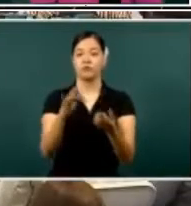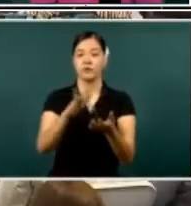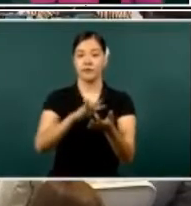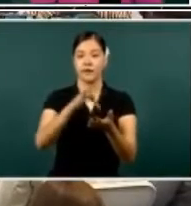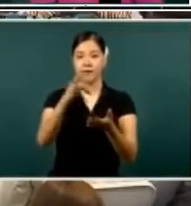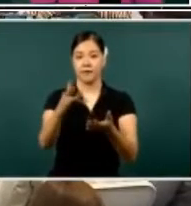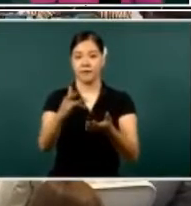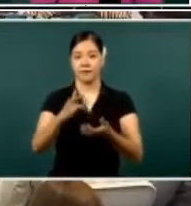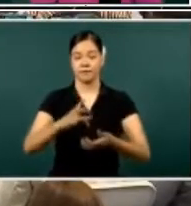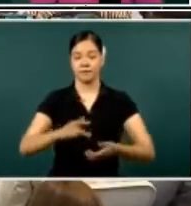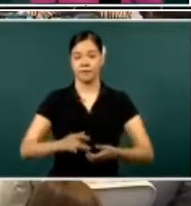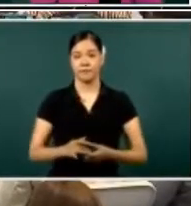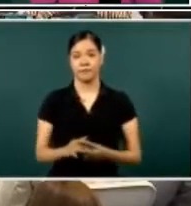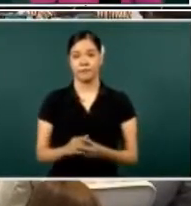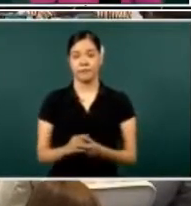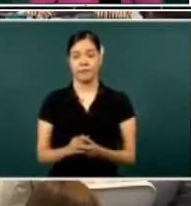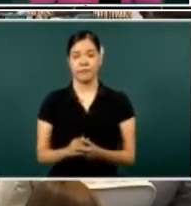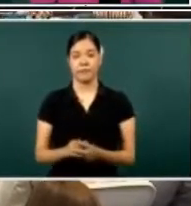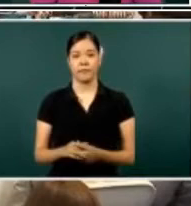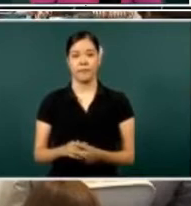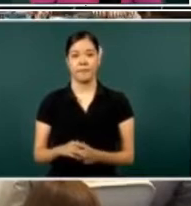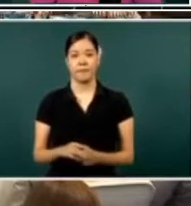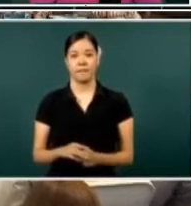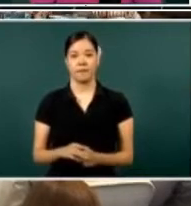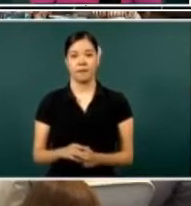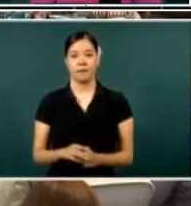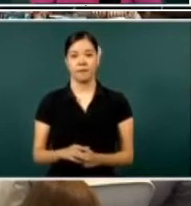level, level from the whole country.